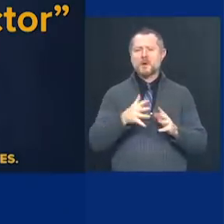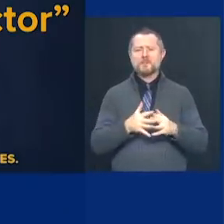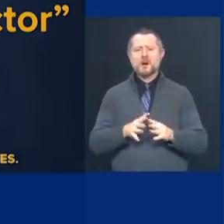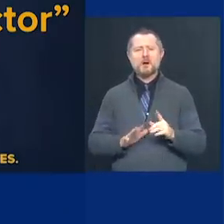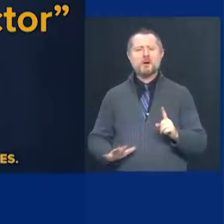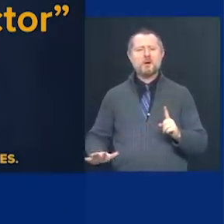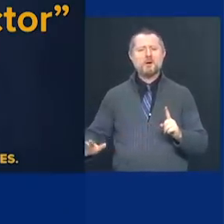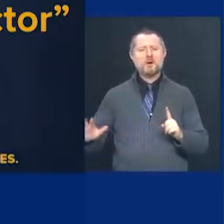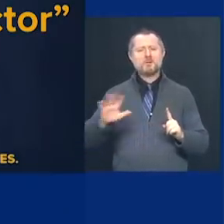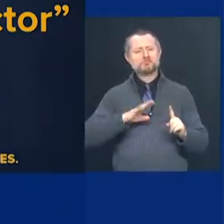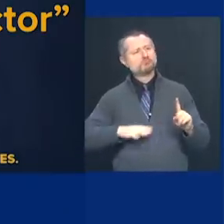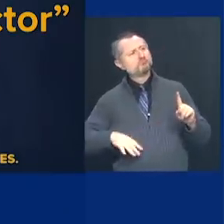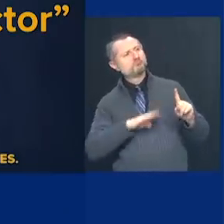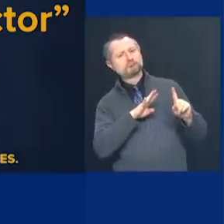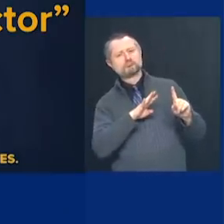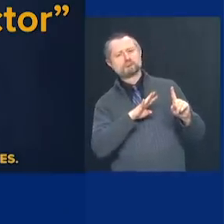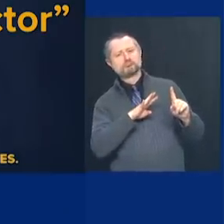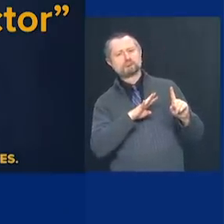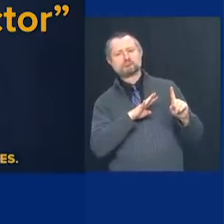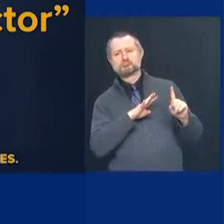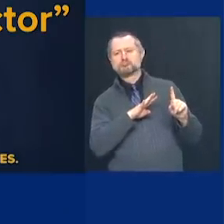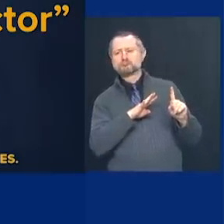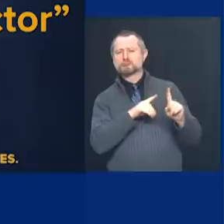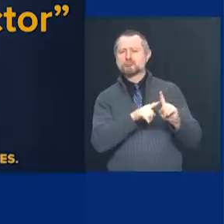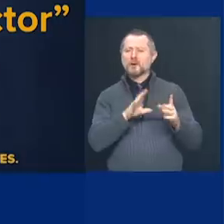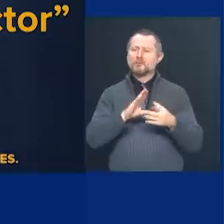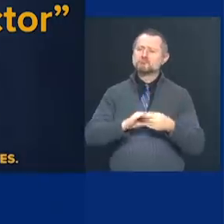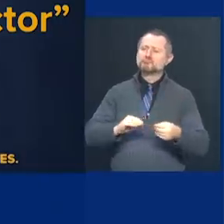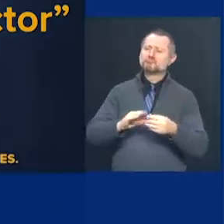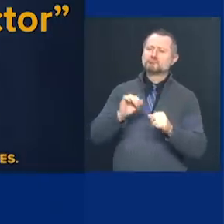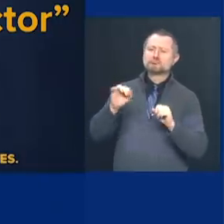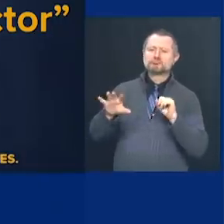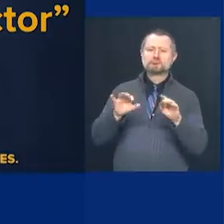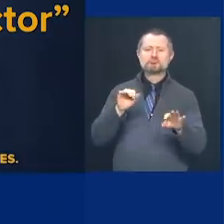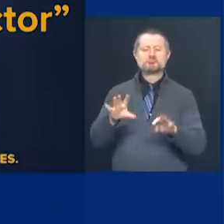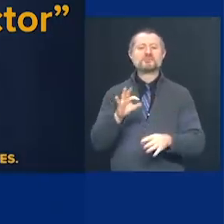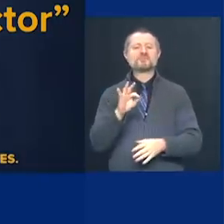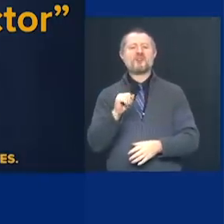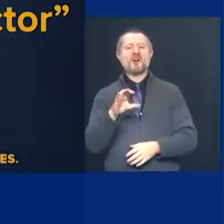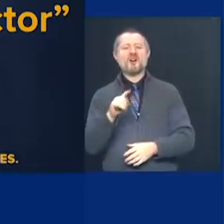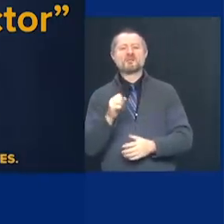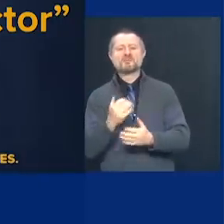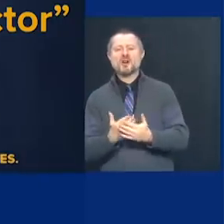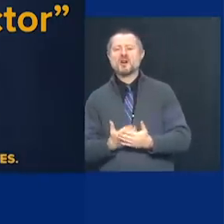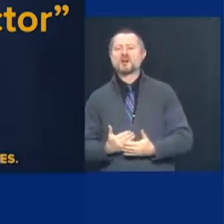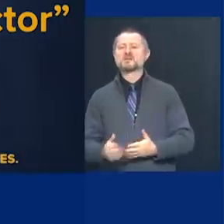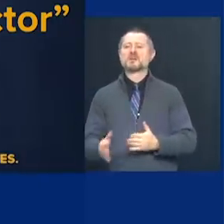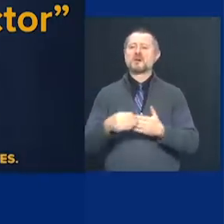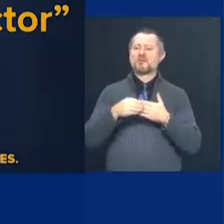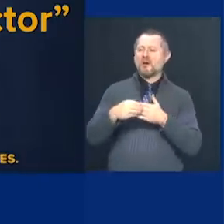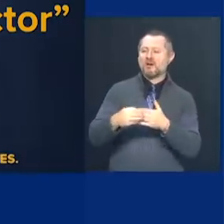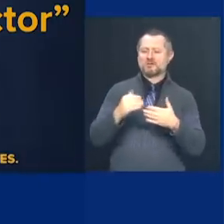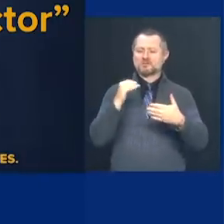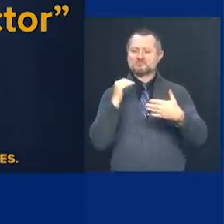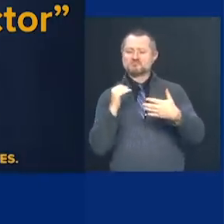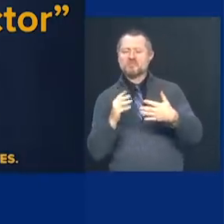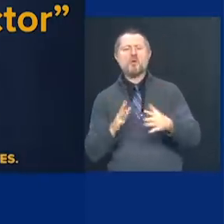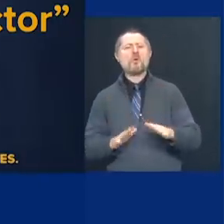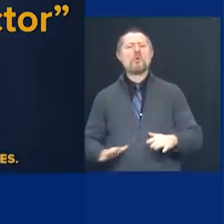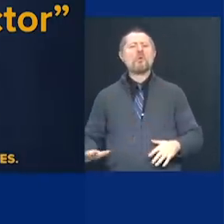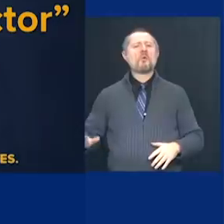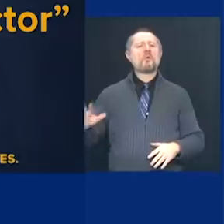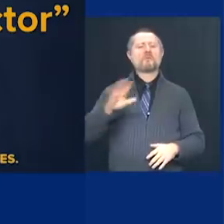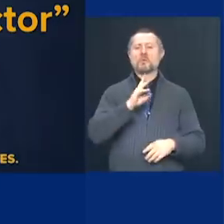offered guidance and facts and clarity to people all through this countrywide, worldwide.